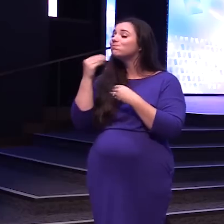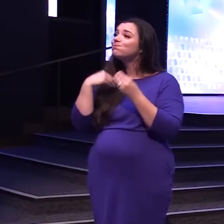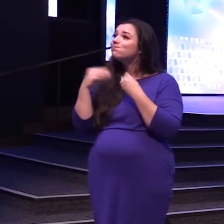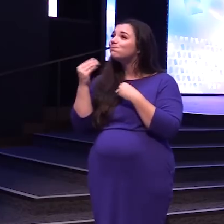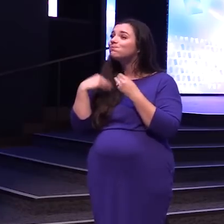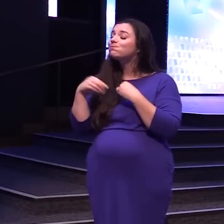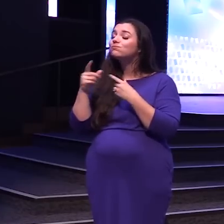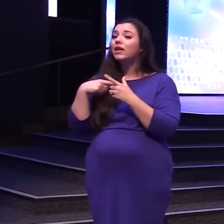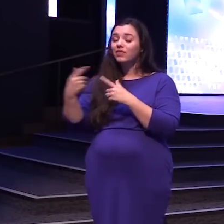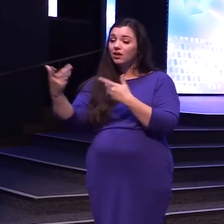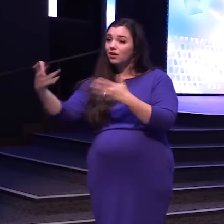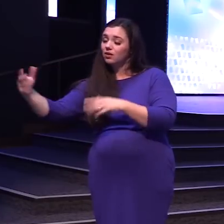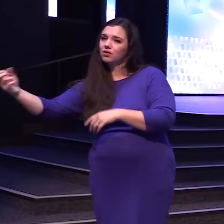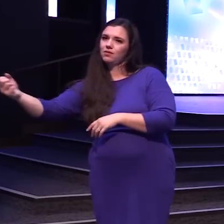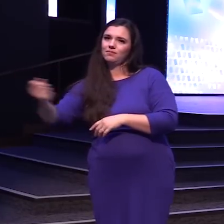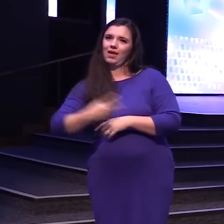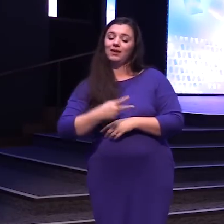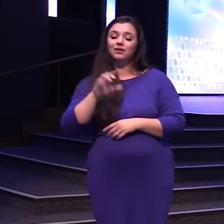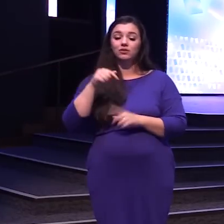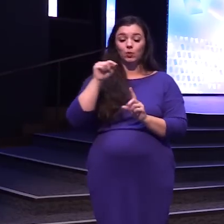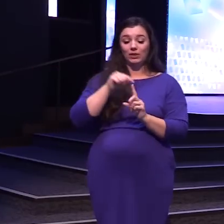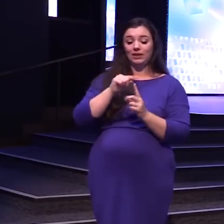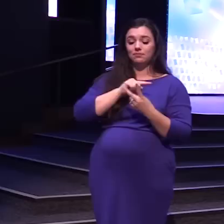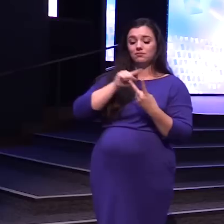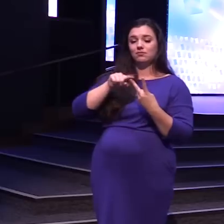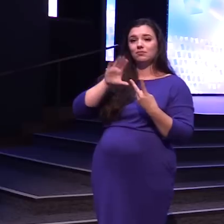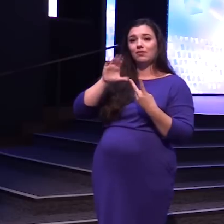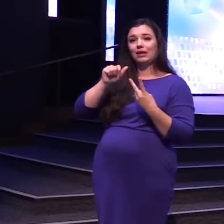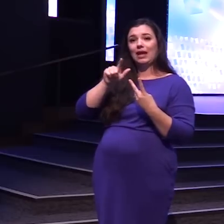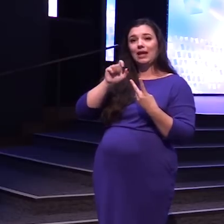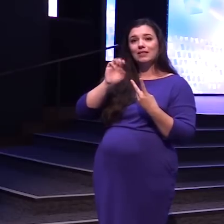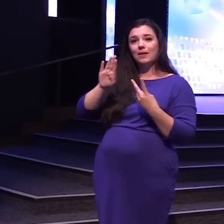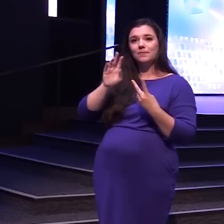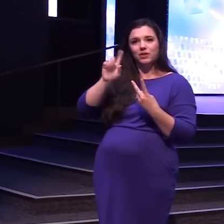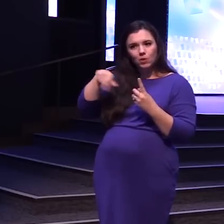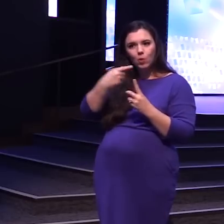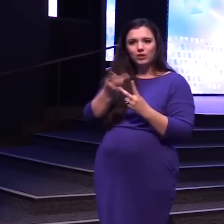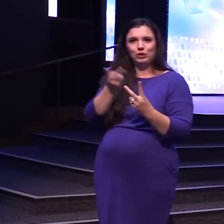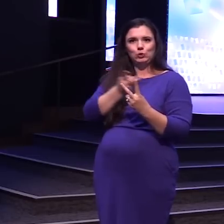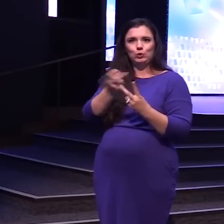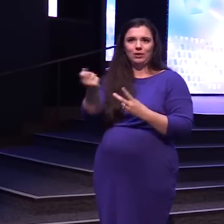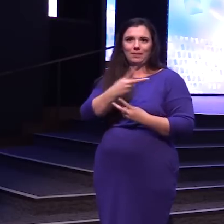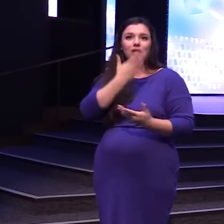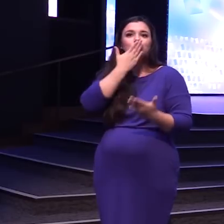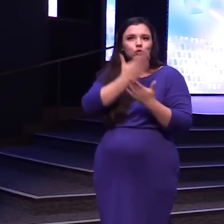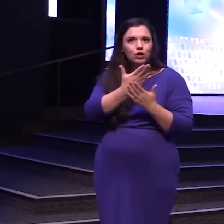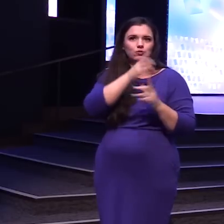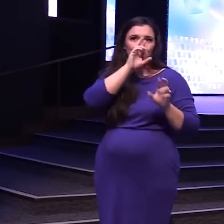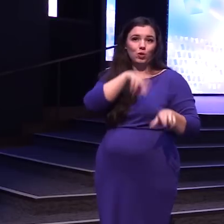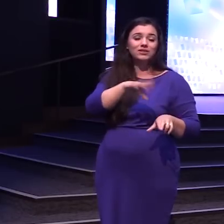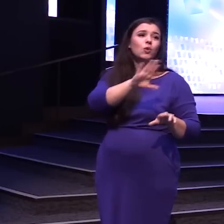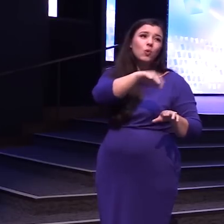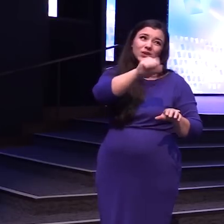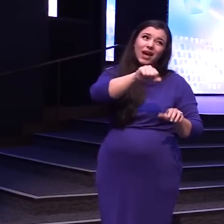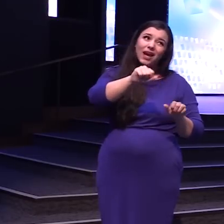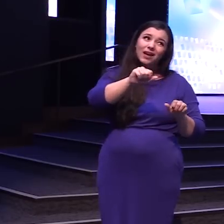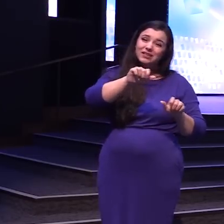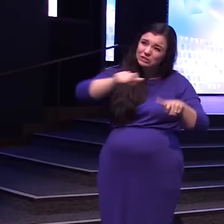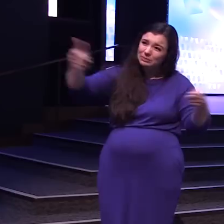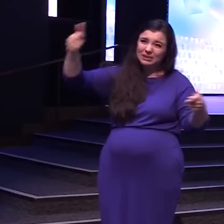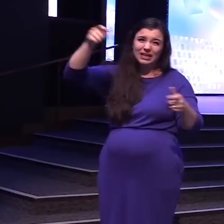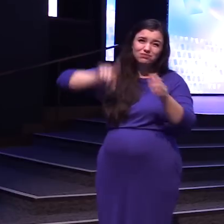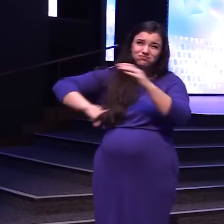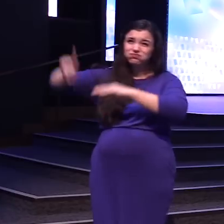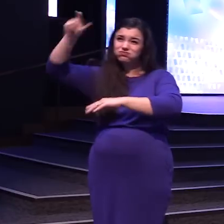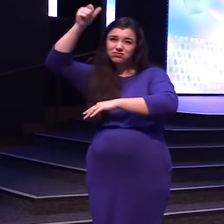And then He comes back He and Caleb Are the only two Spies to come back To give a good report And they say Yeah there's some Big guys in They're giants But